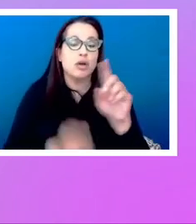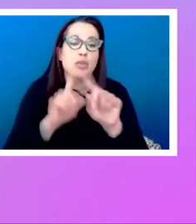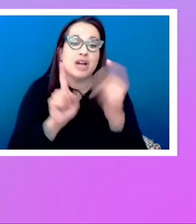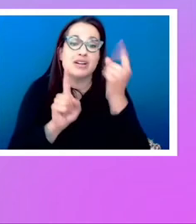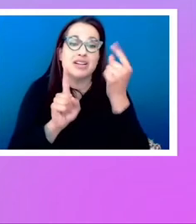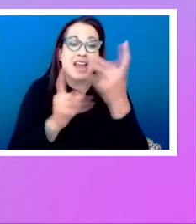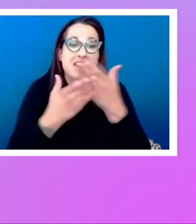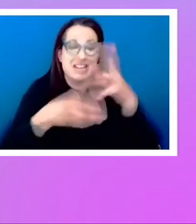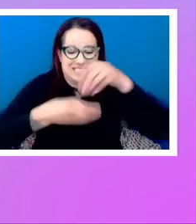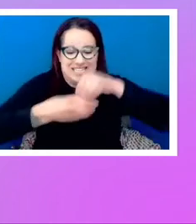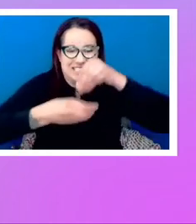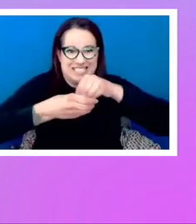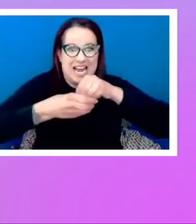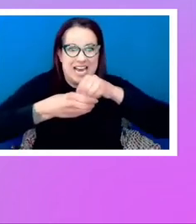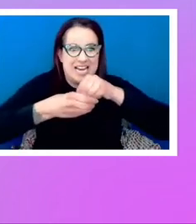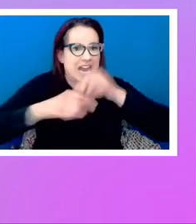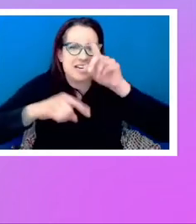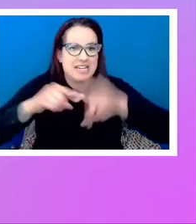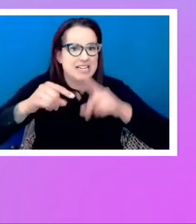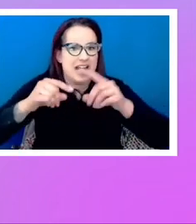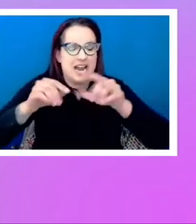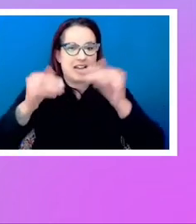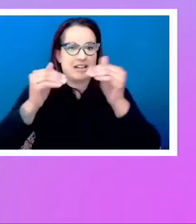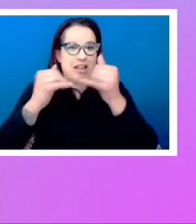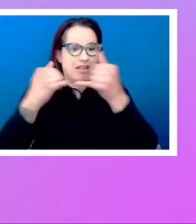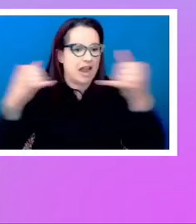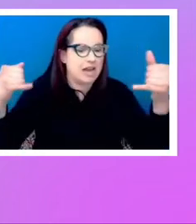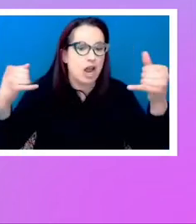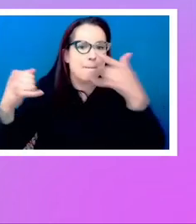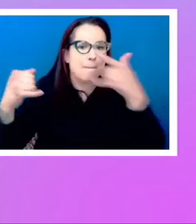inside can't line up with each other because they're separate.